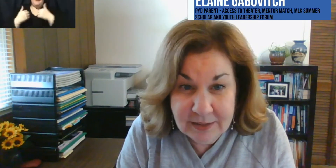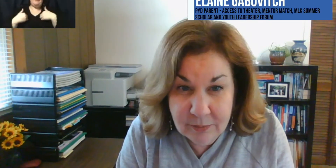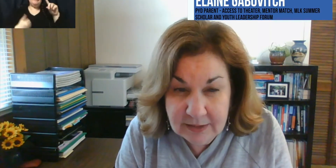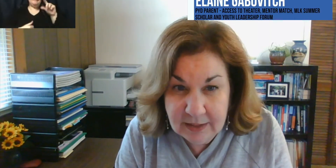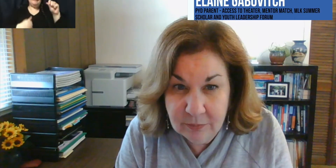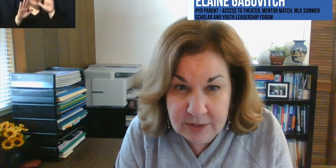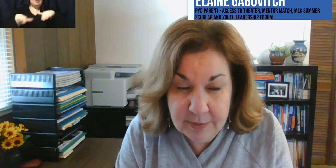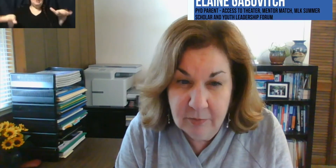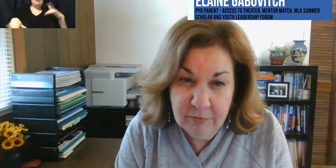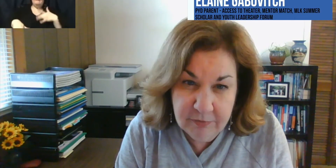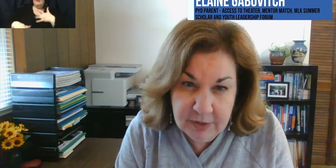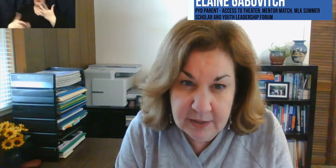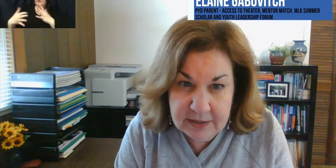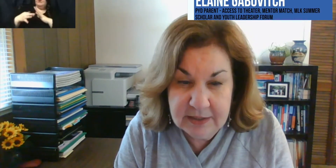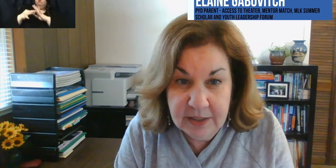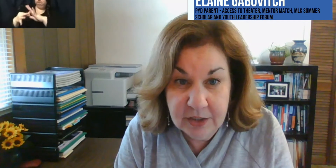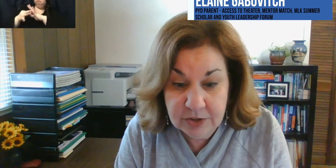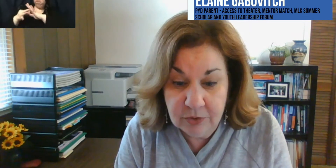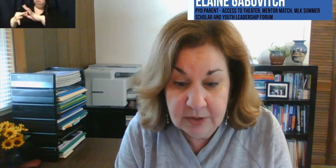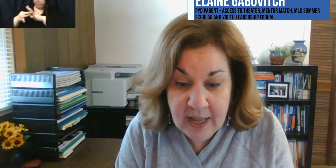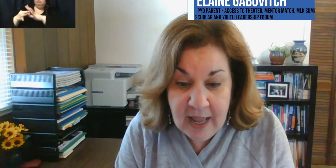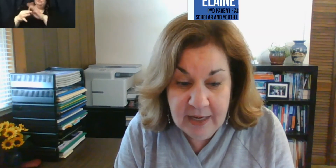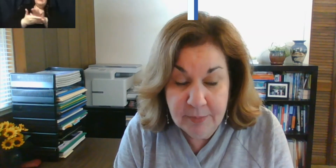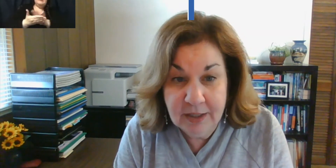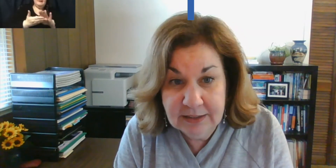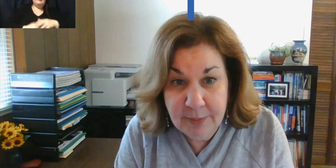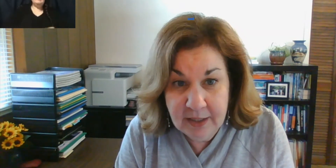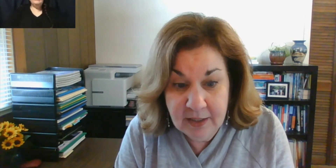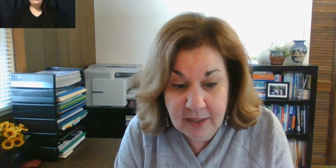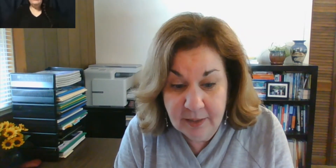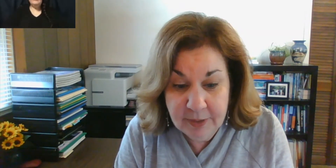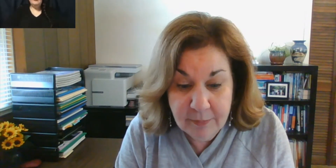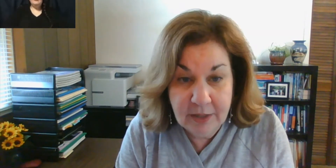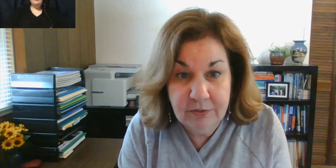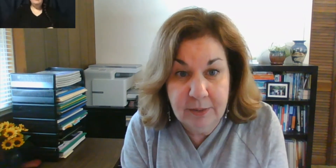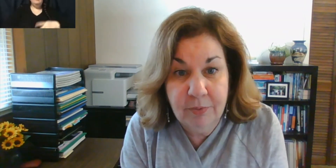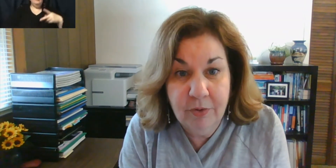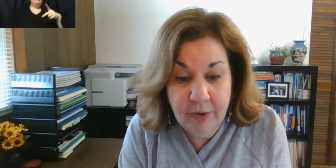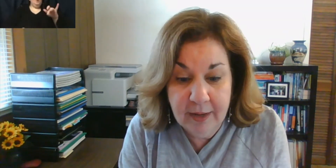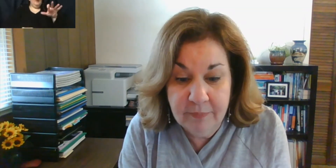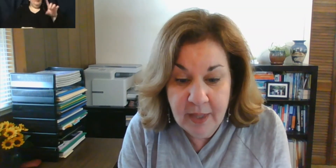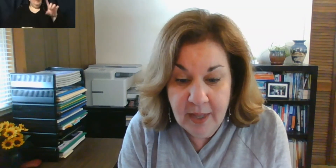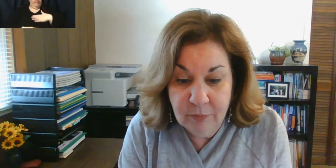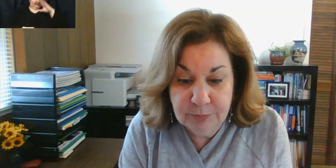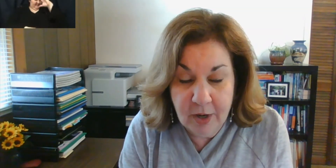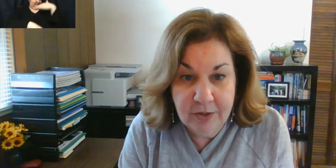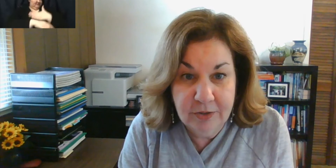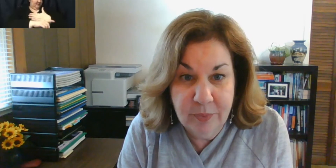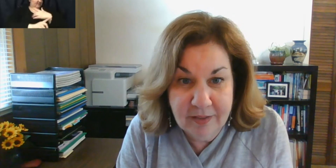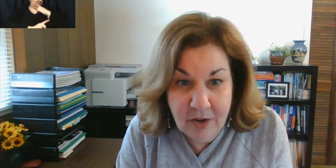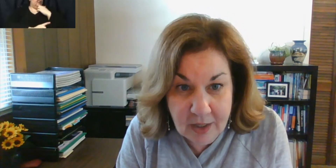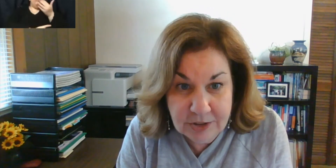PYD when my son was about 15, 16 years old and he participated in a peer mentoring program and was